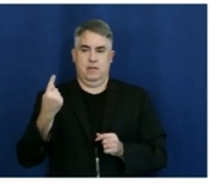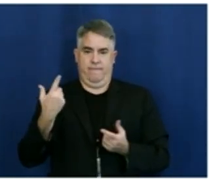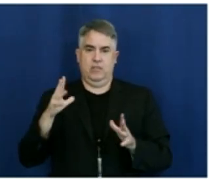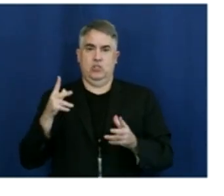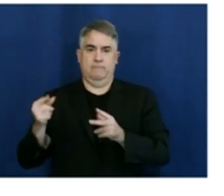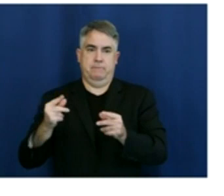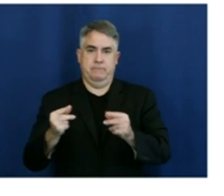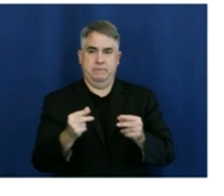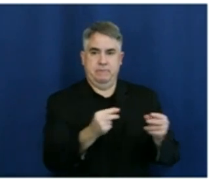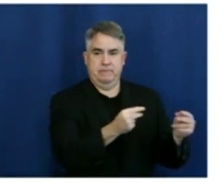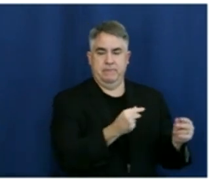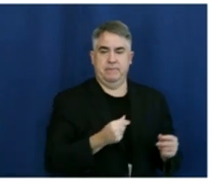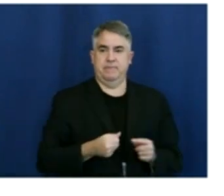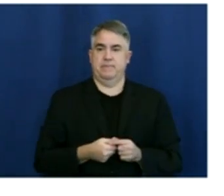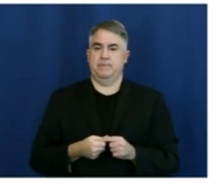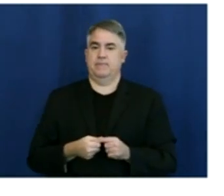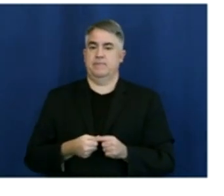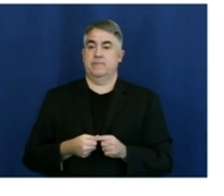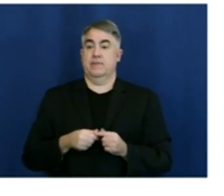Next we'll go to our cases.